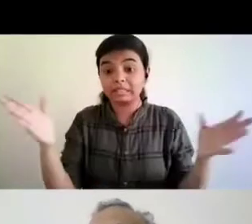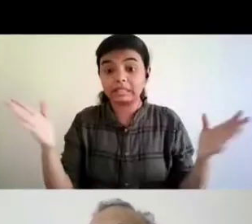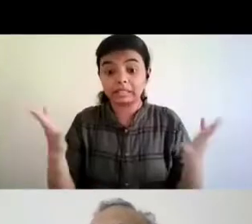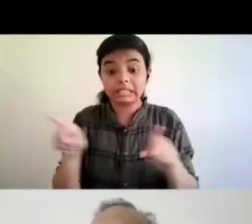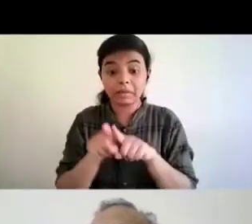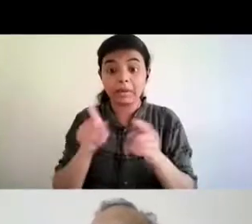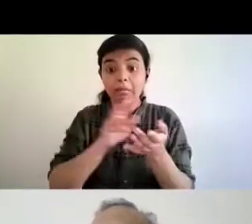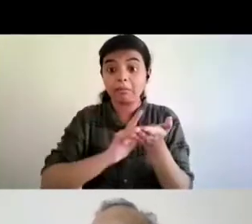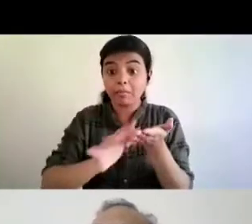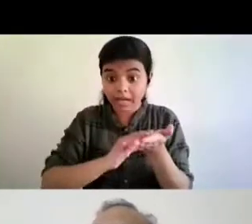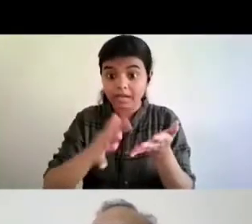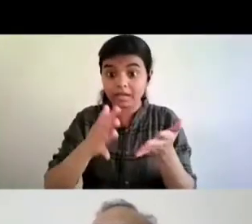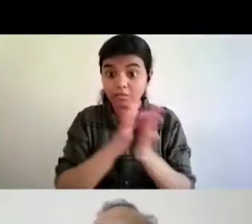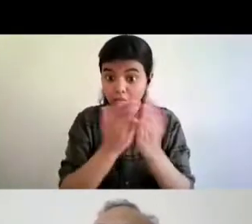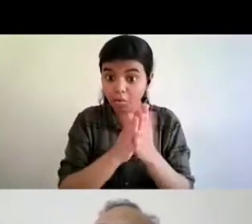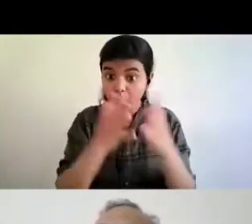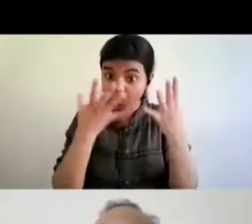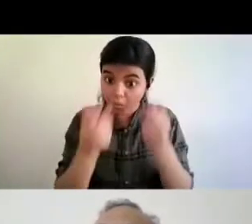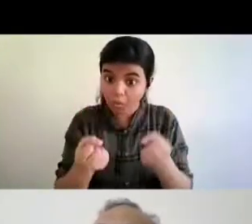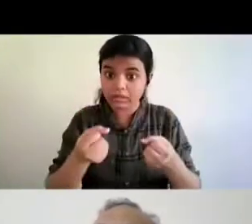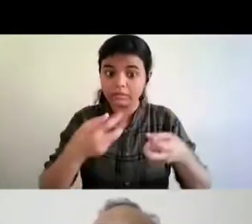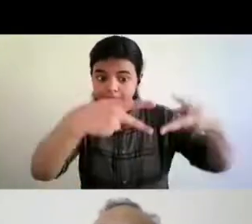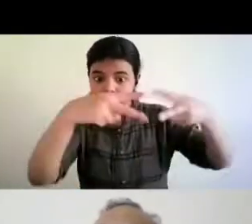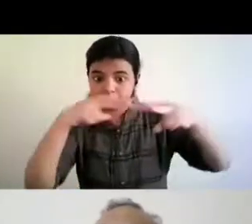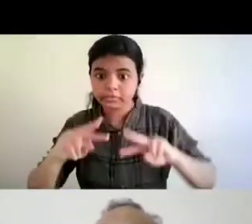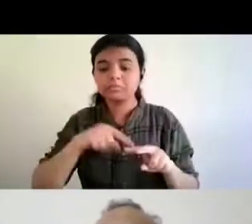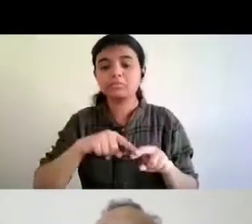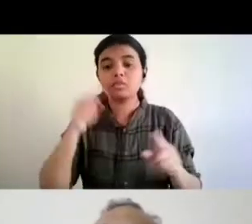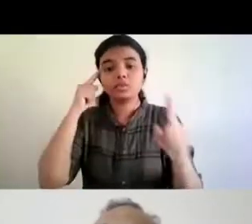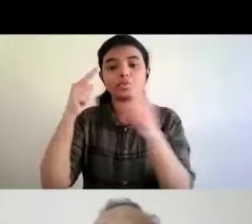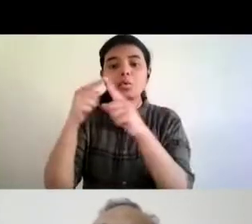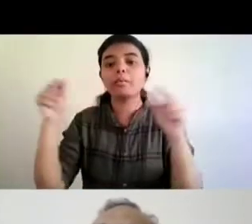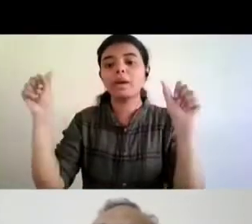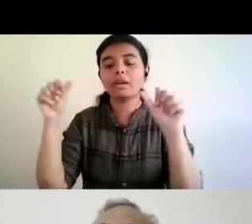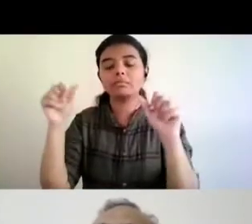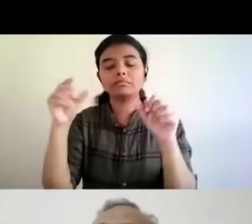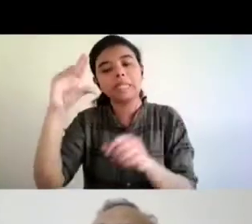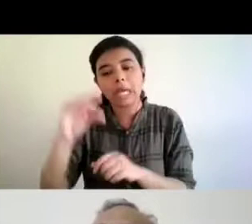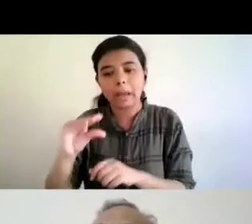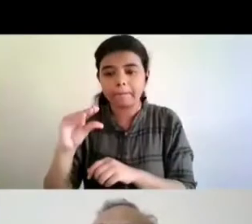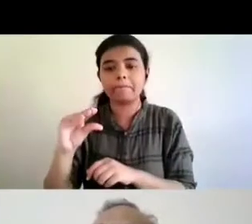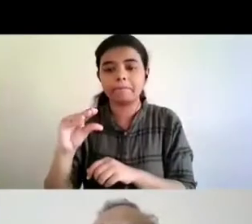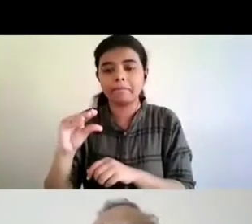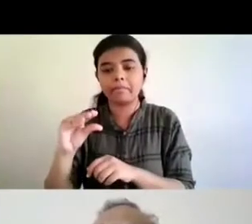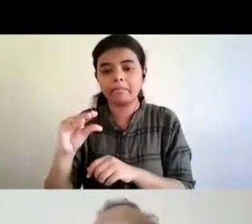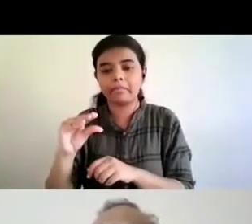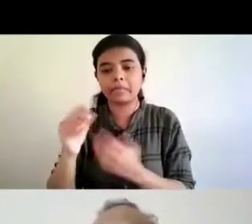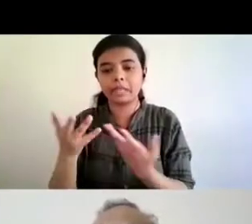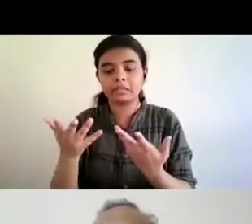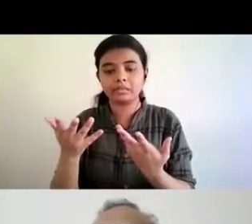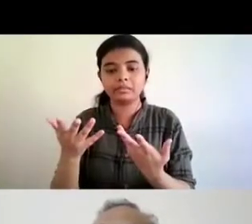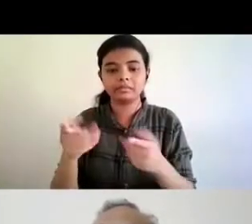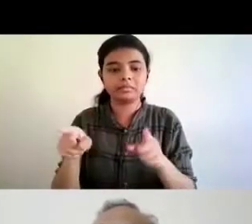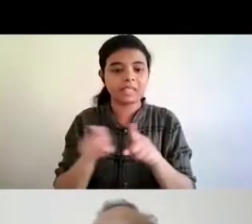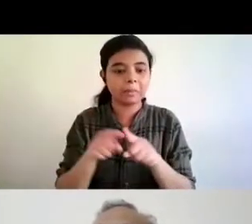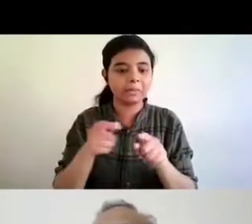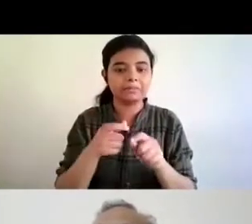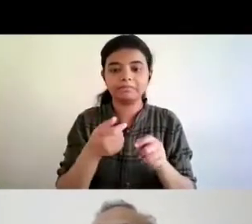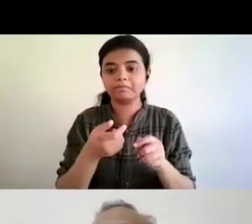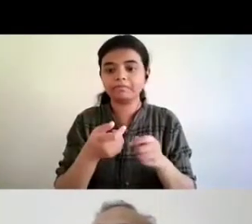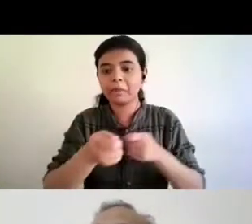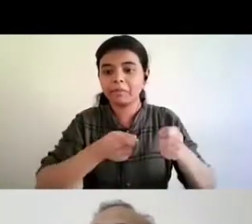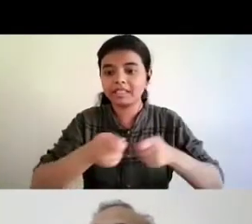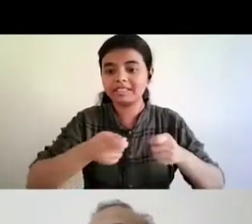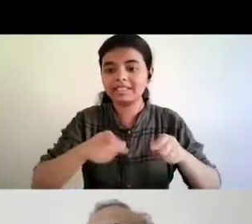a braille book there's hardly any scope of uh being able to offer those kind of uh monetary gains to the